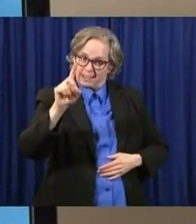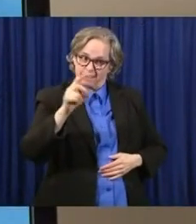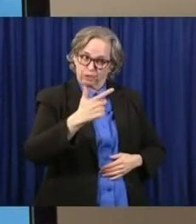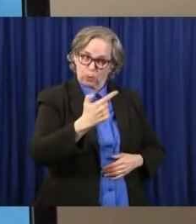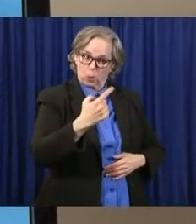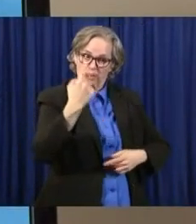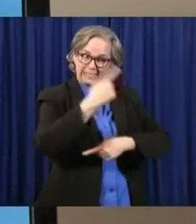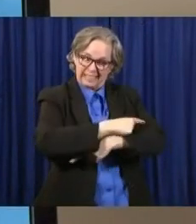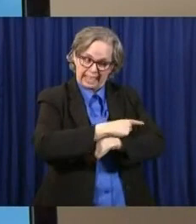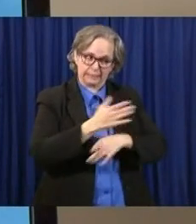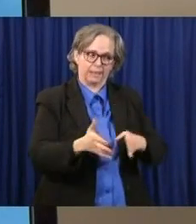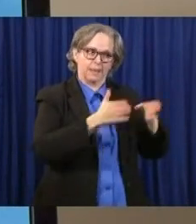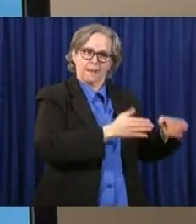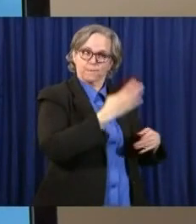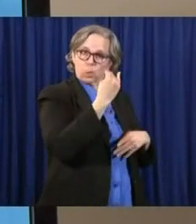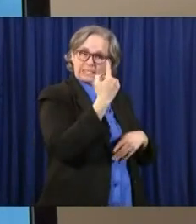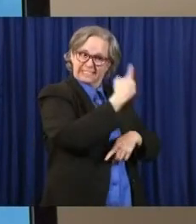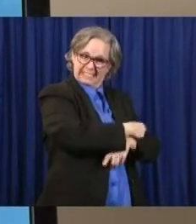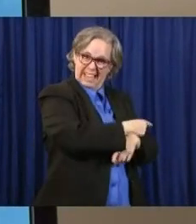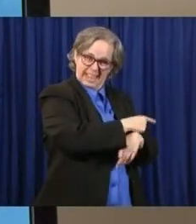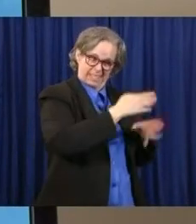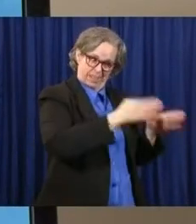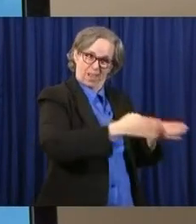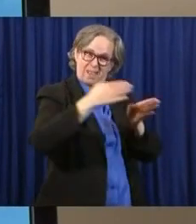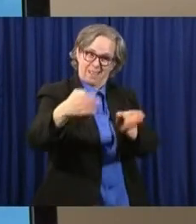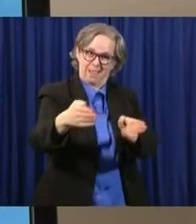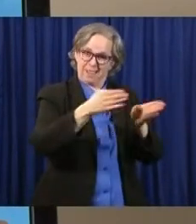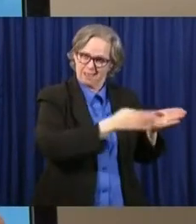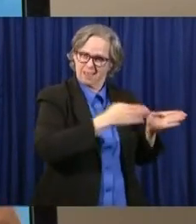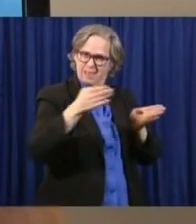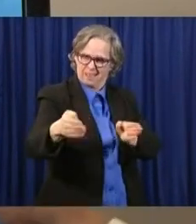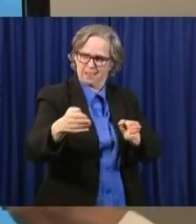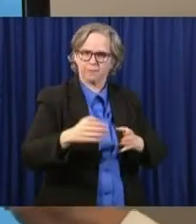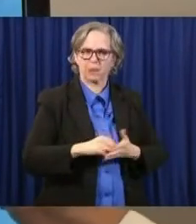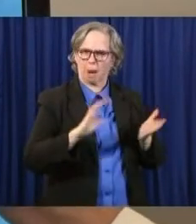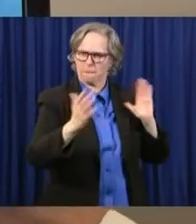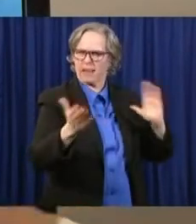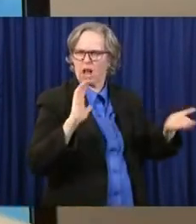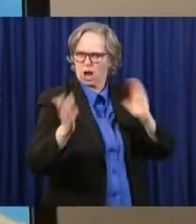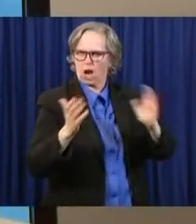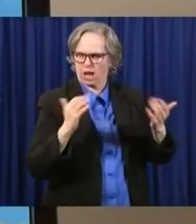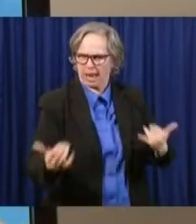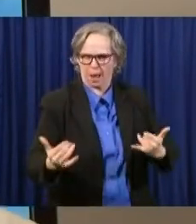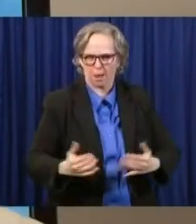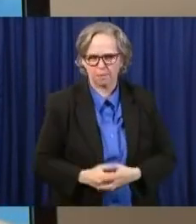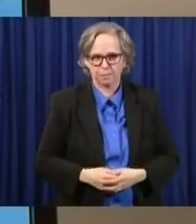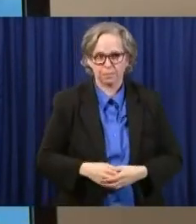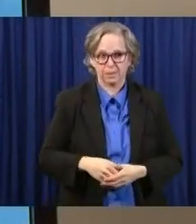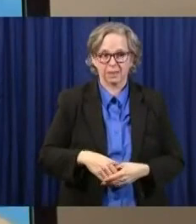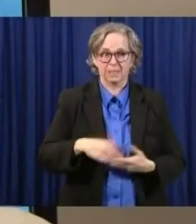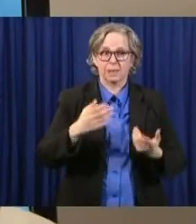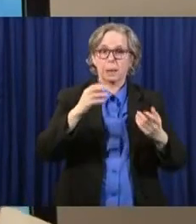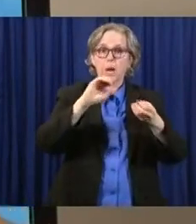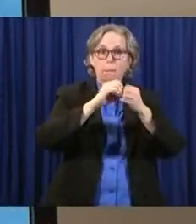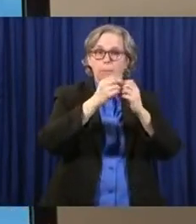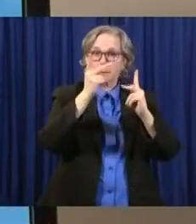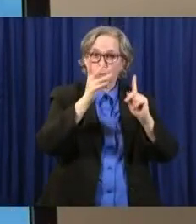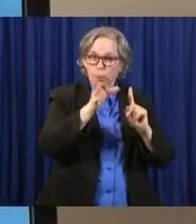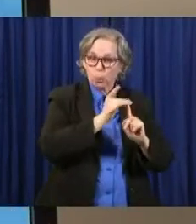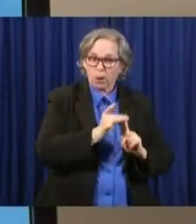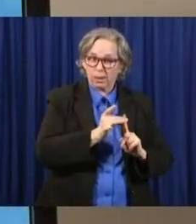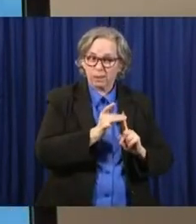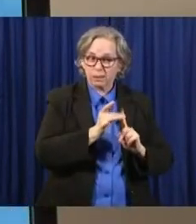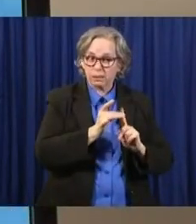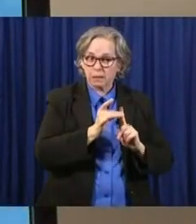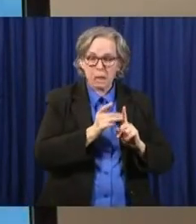...times. These are 21-day trends. We do see that our cases did not increase as much as the average.